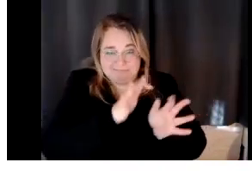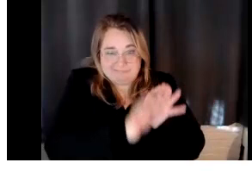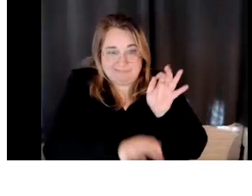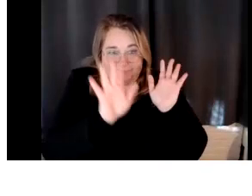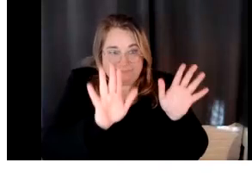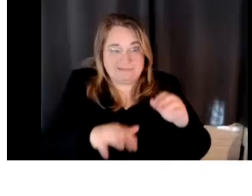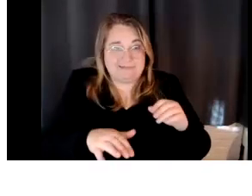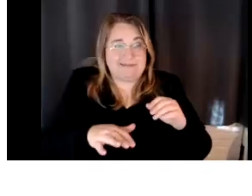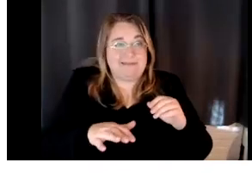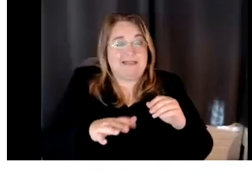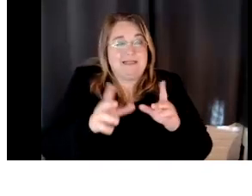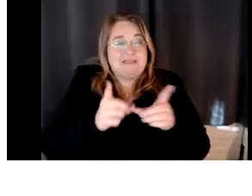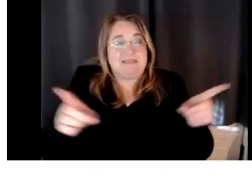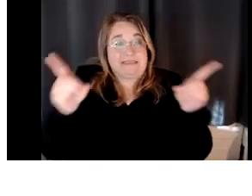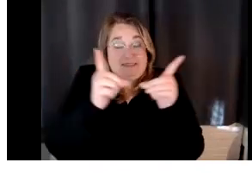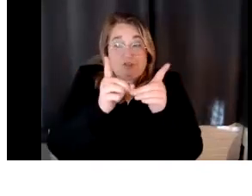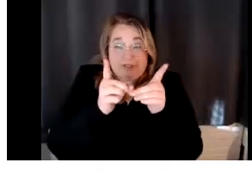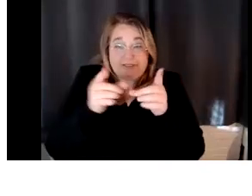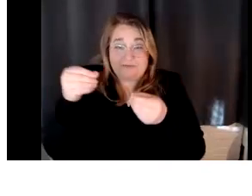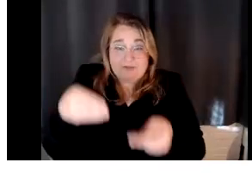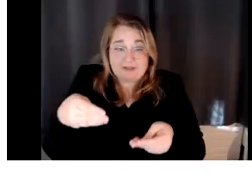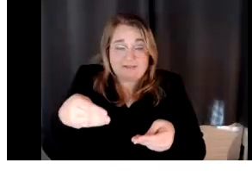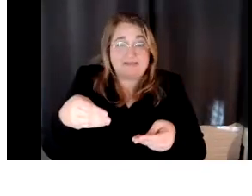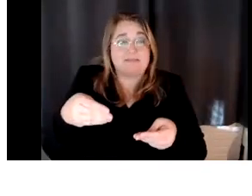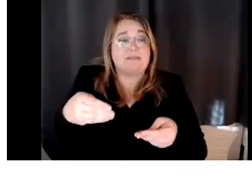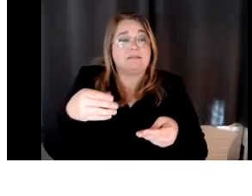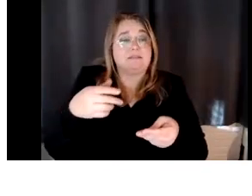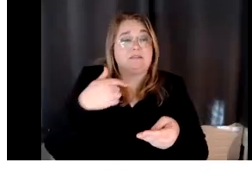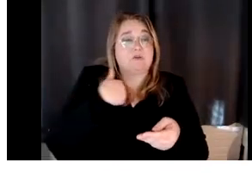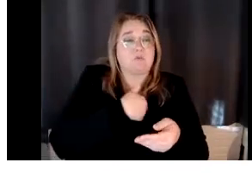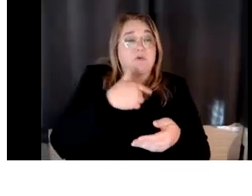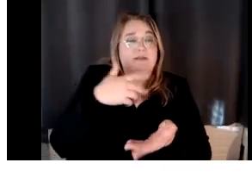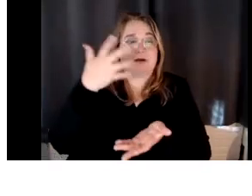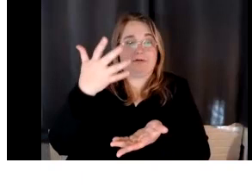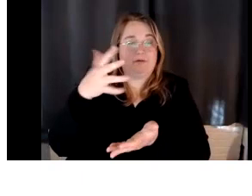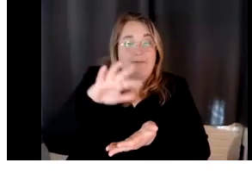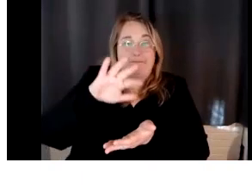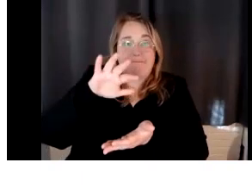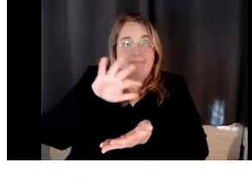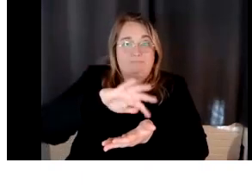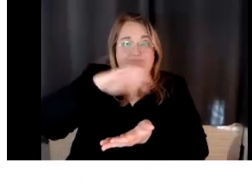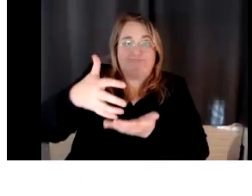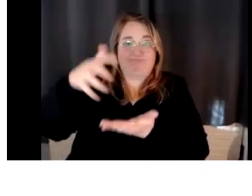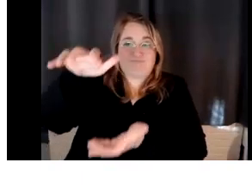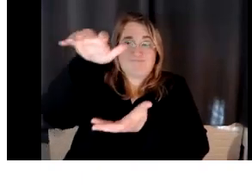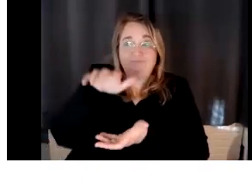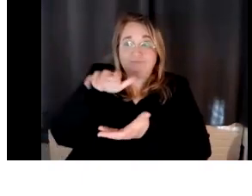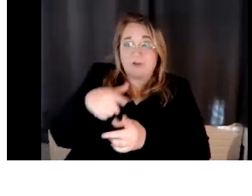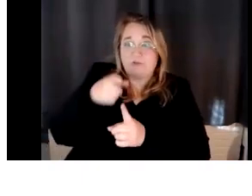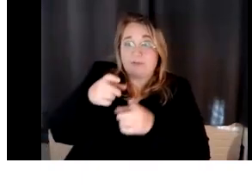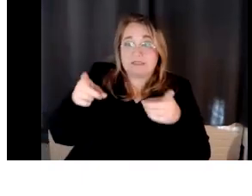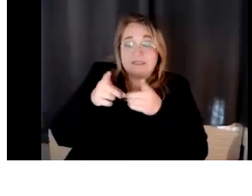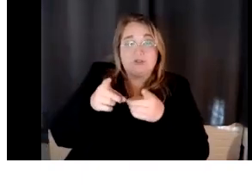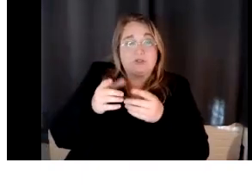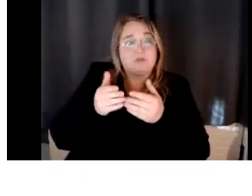there's district funds and we received this block allocation from the district, almost $200